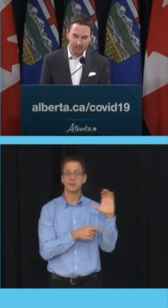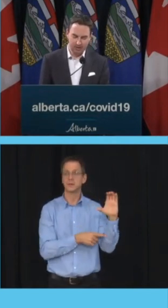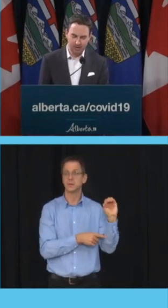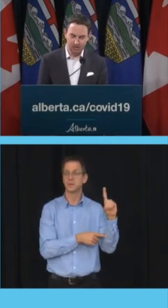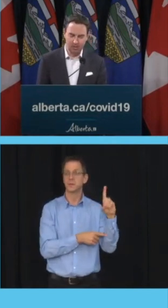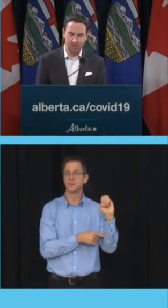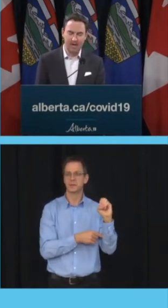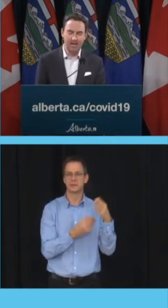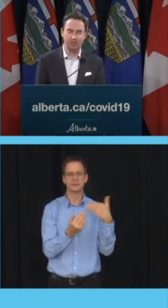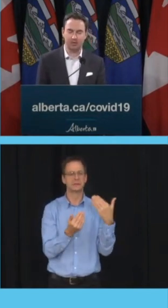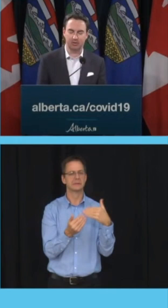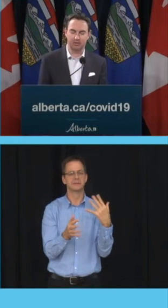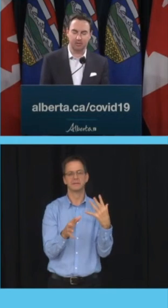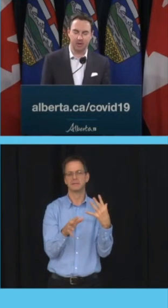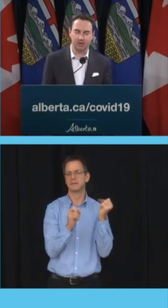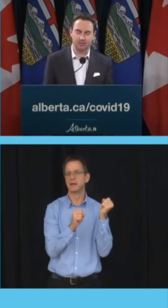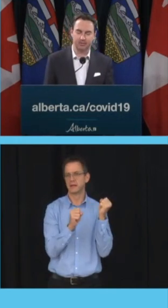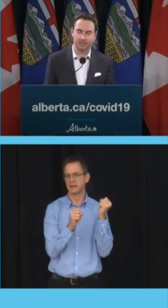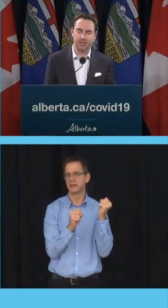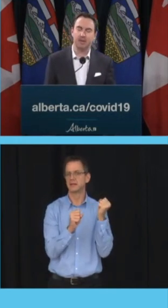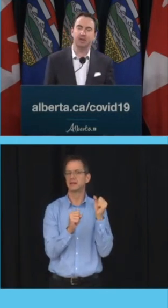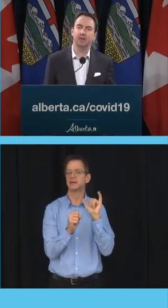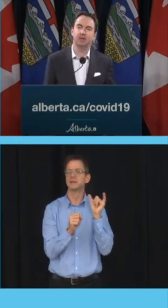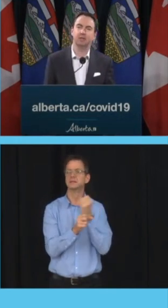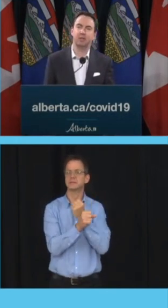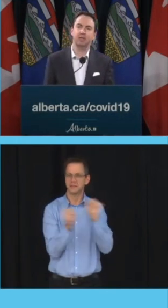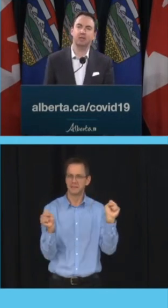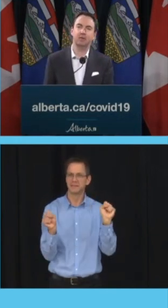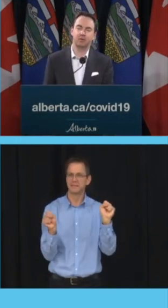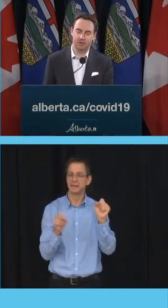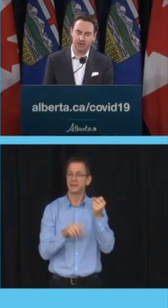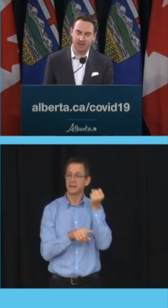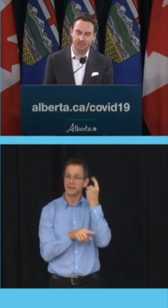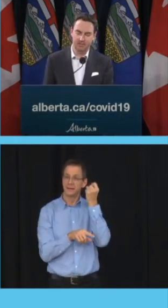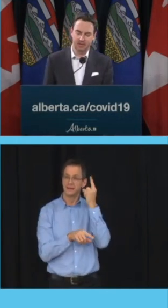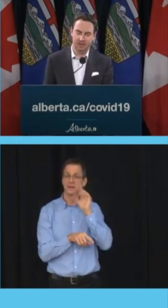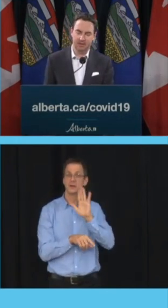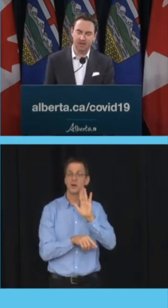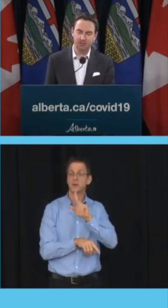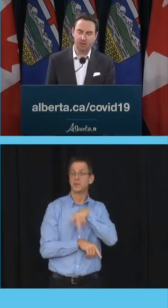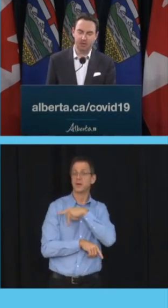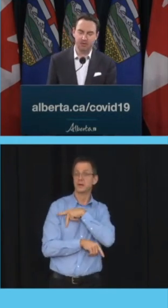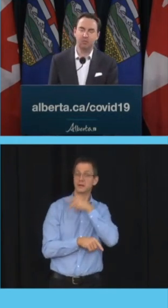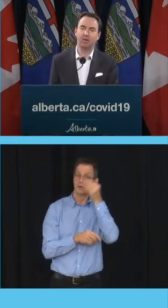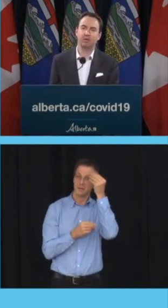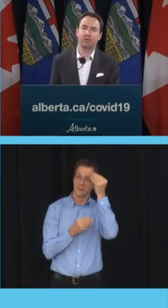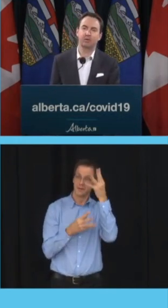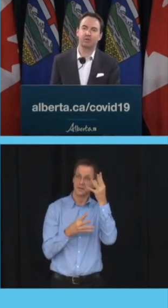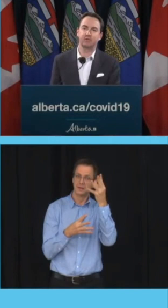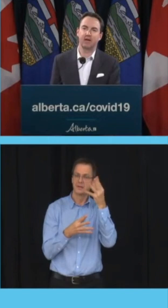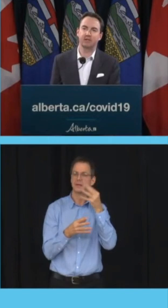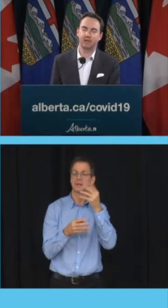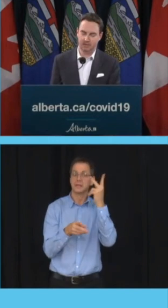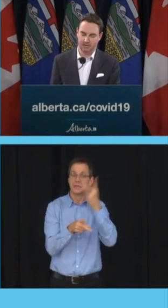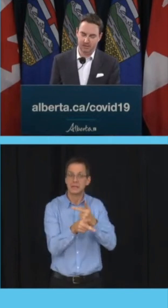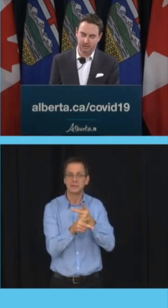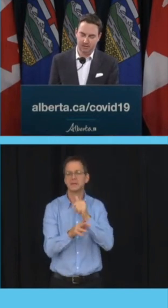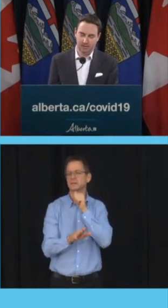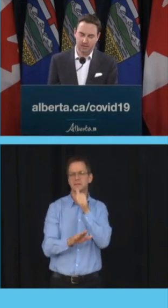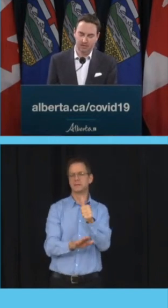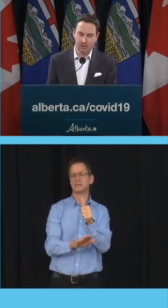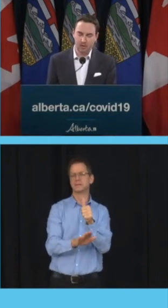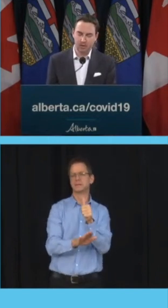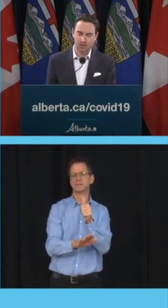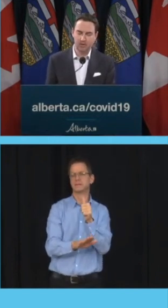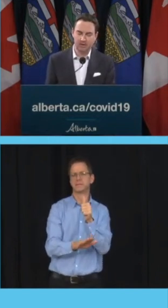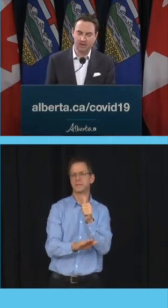The app does not store any personal information. It displays the person's name, date of birth, and whether the person is vaccinated.